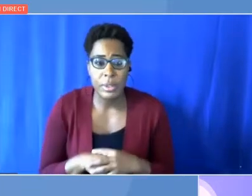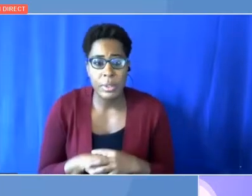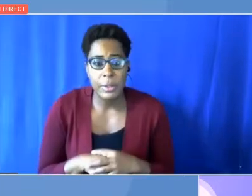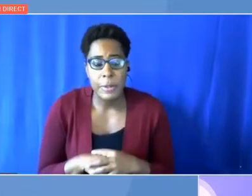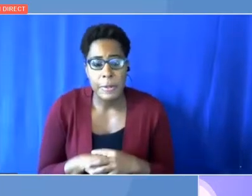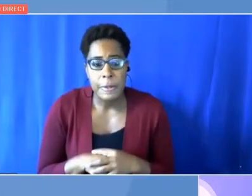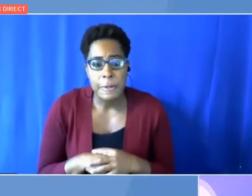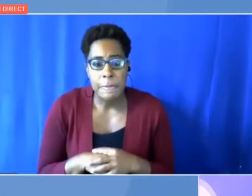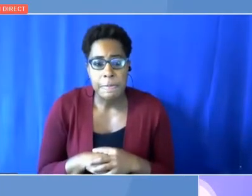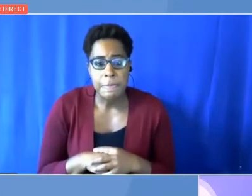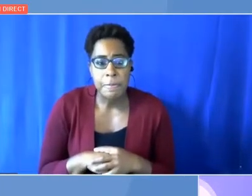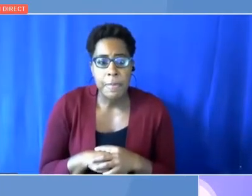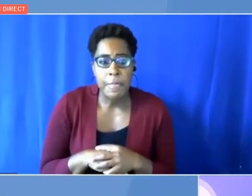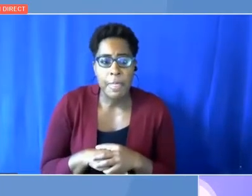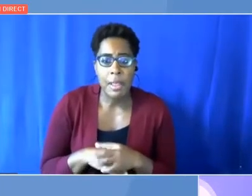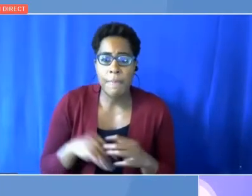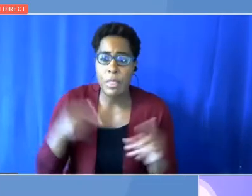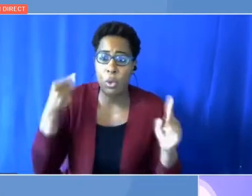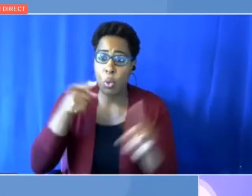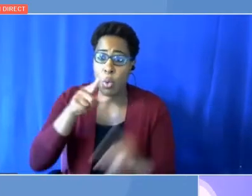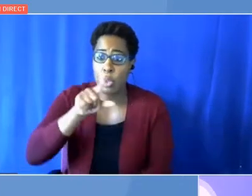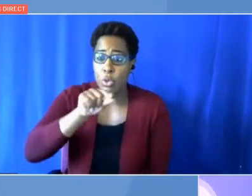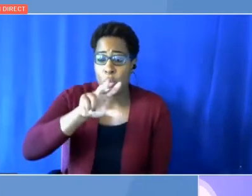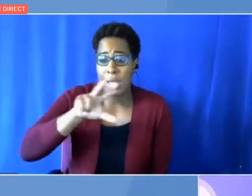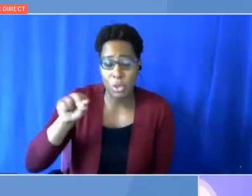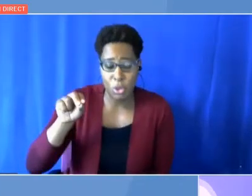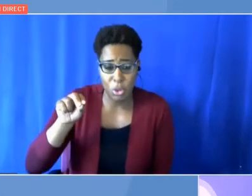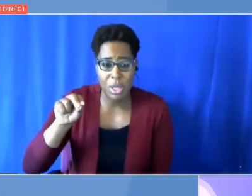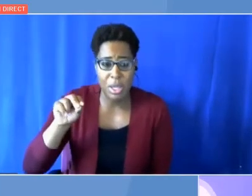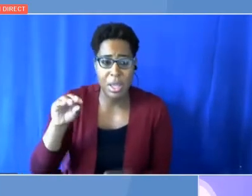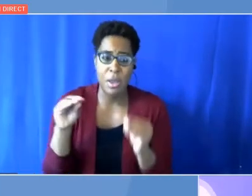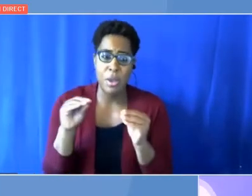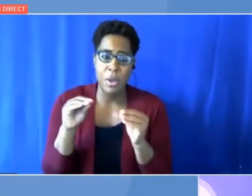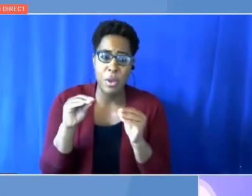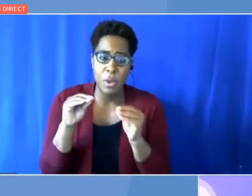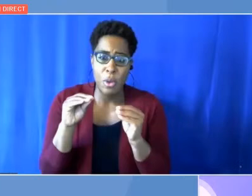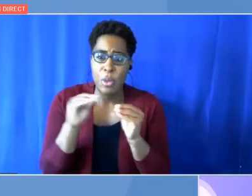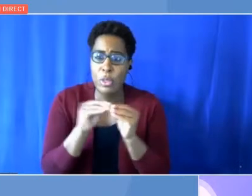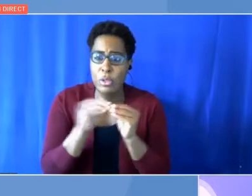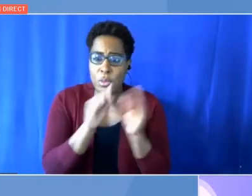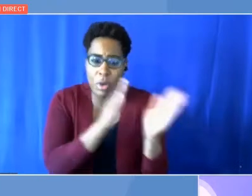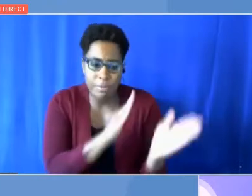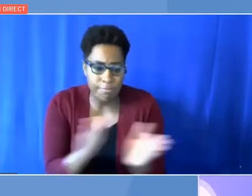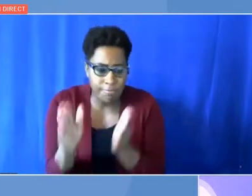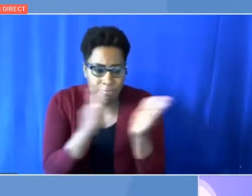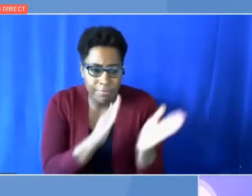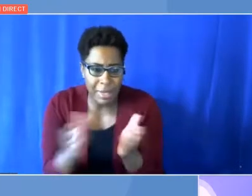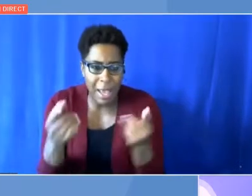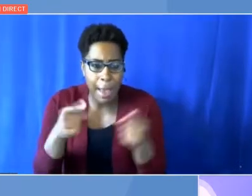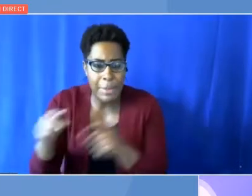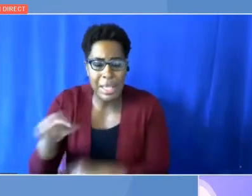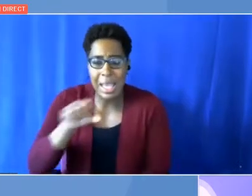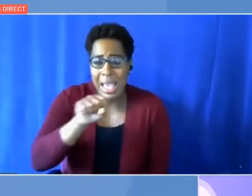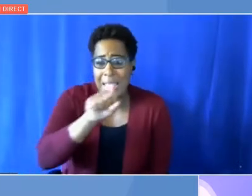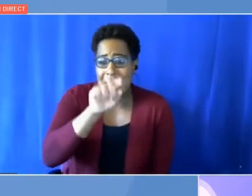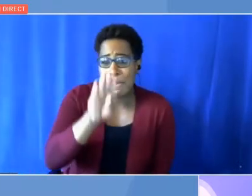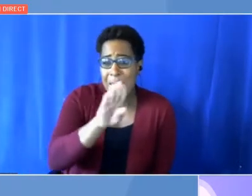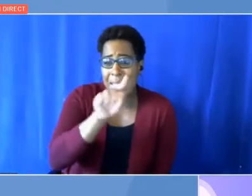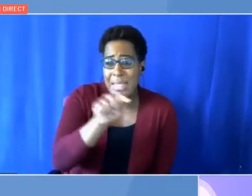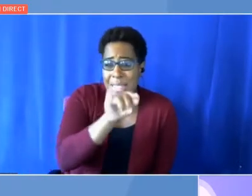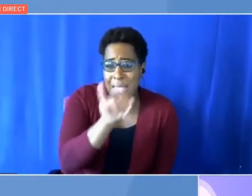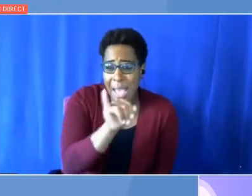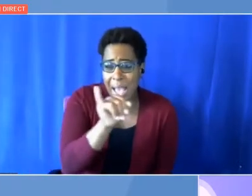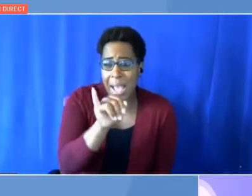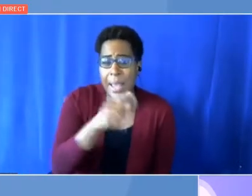There's a lot more work on sectoral pathways. You might have seen the publication by Mission Possible Partnership and SBTI this week. And a lot of those sectoral